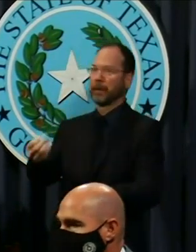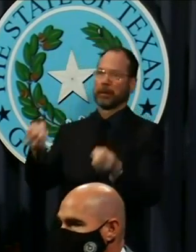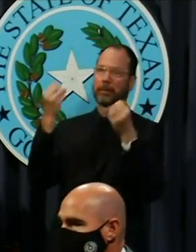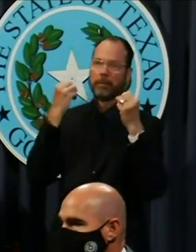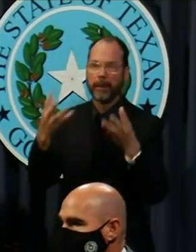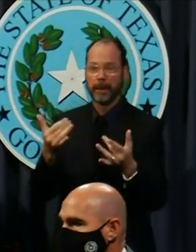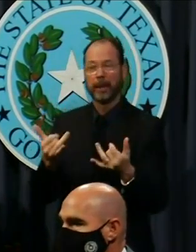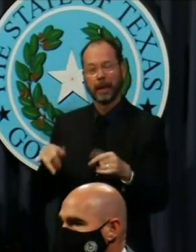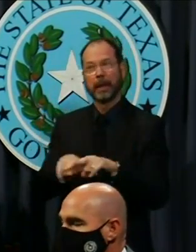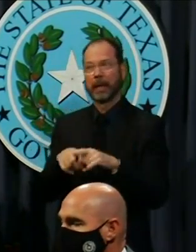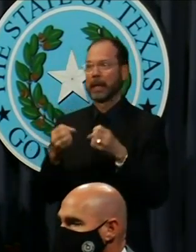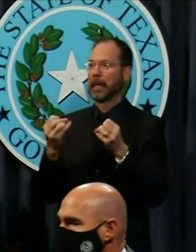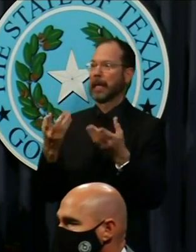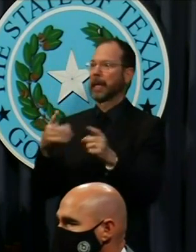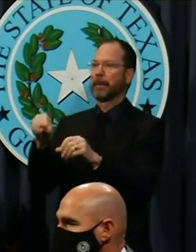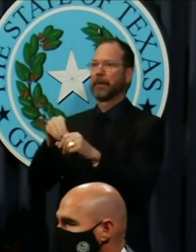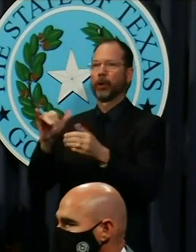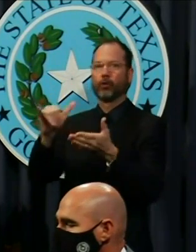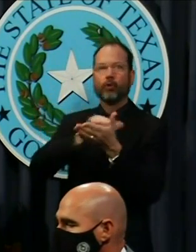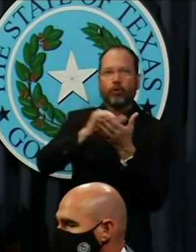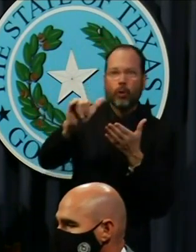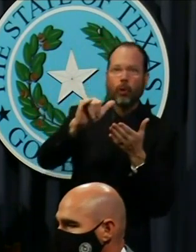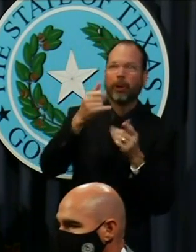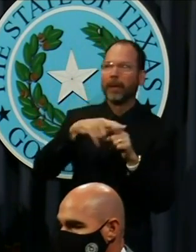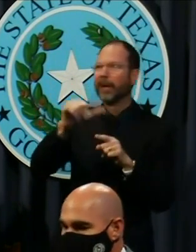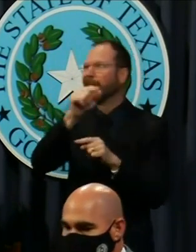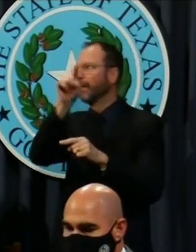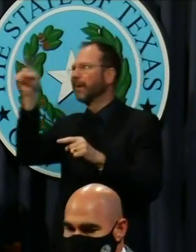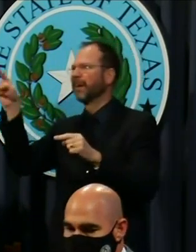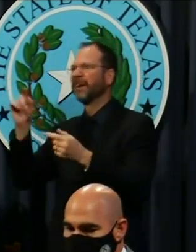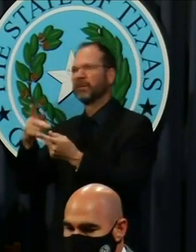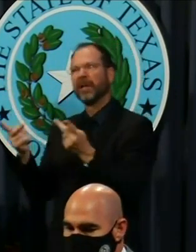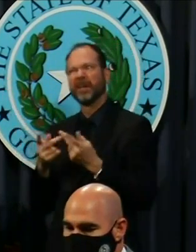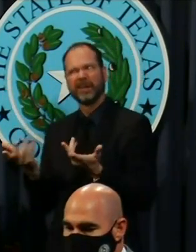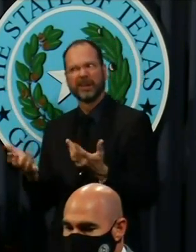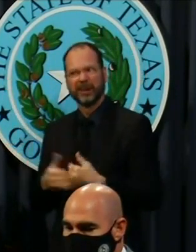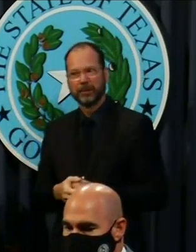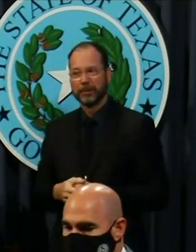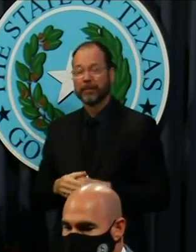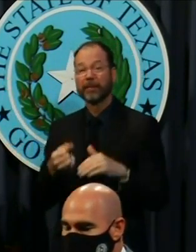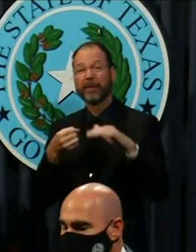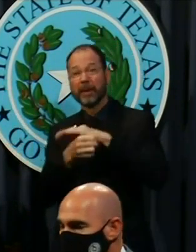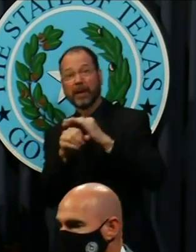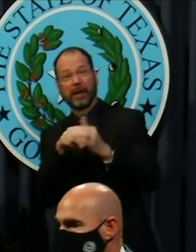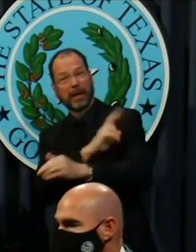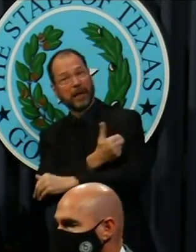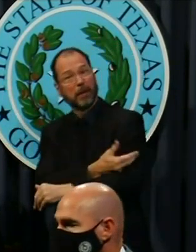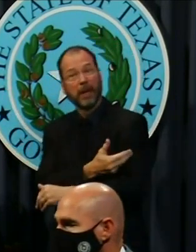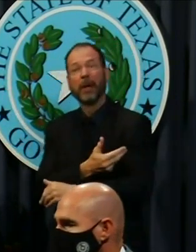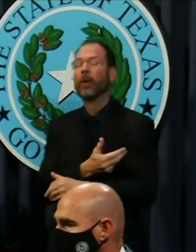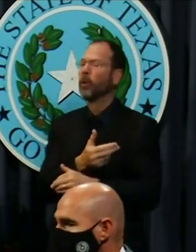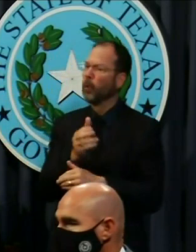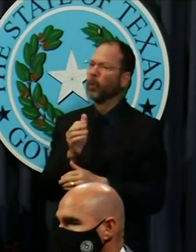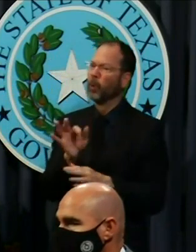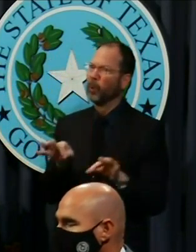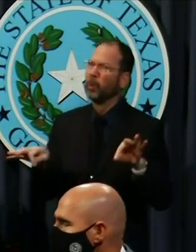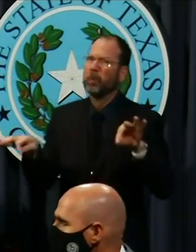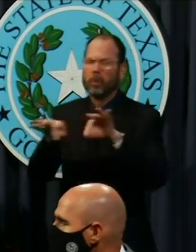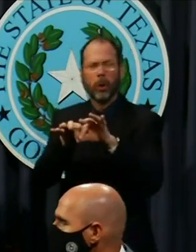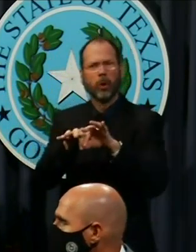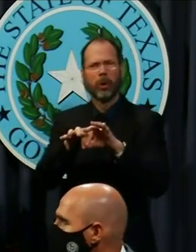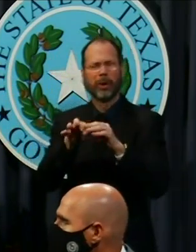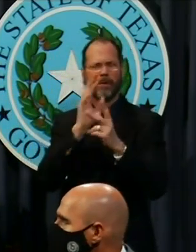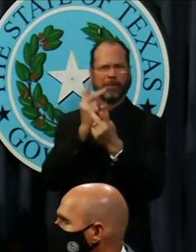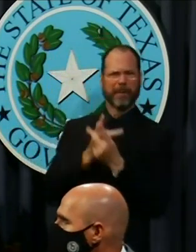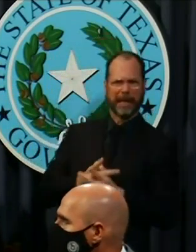seen in Italy and places like New York as well as other places. Hospitalizations is the most important information about